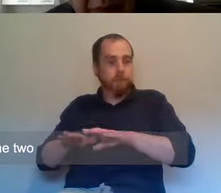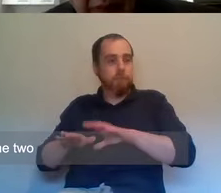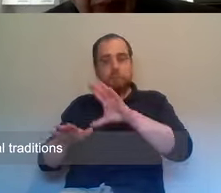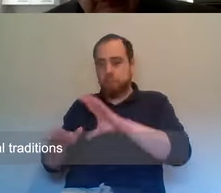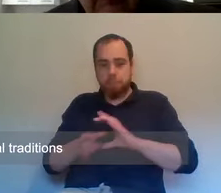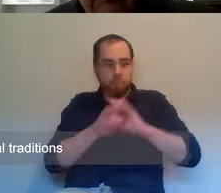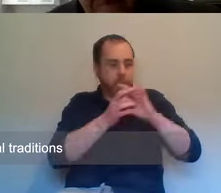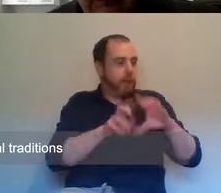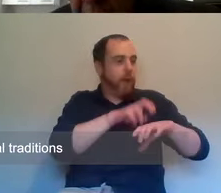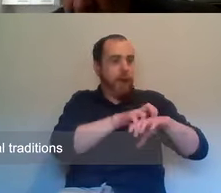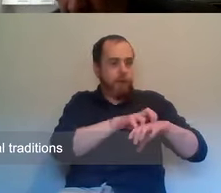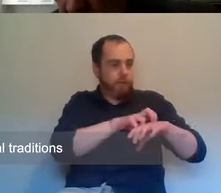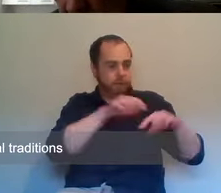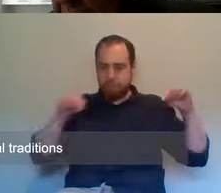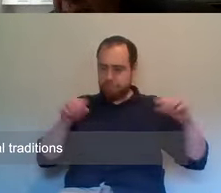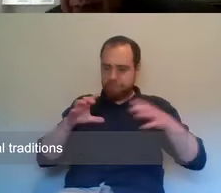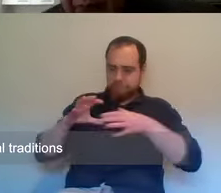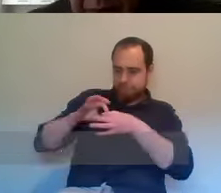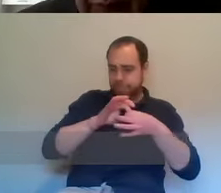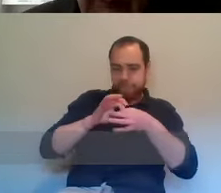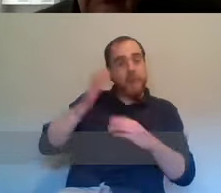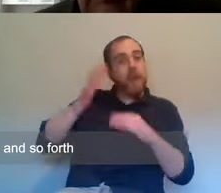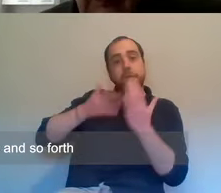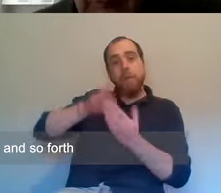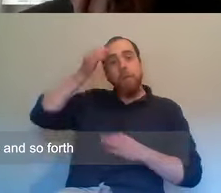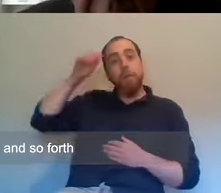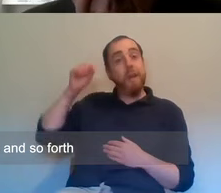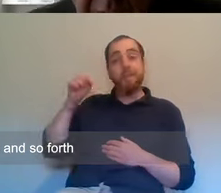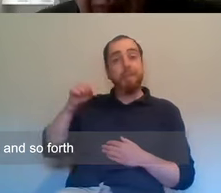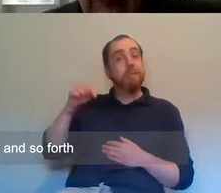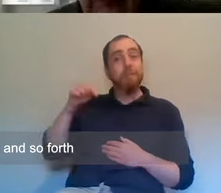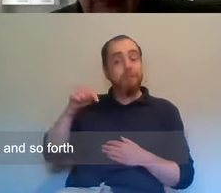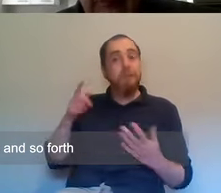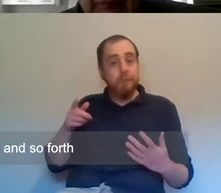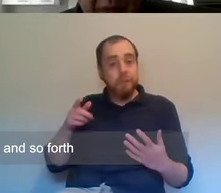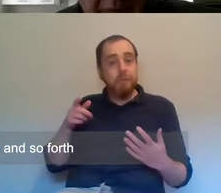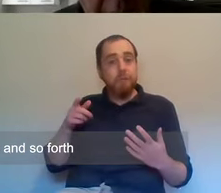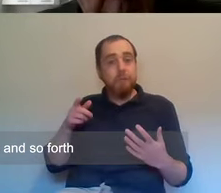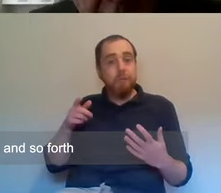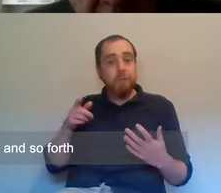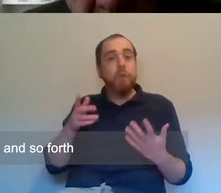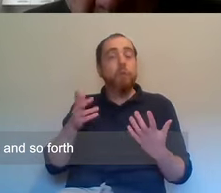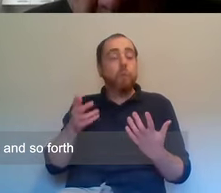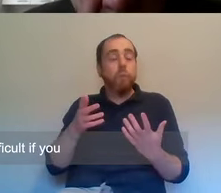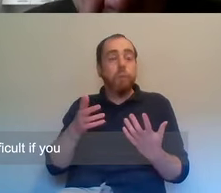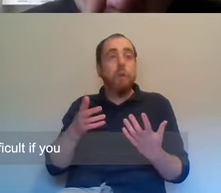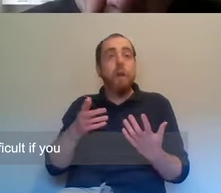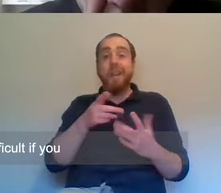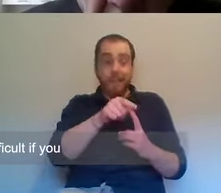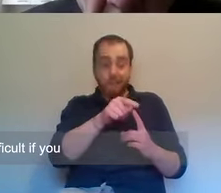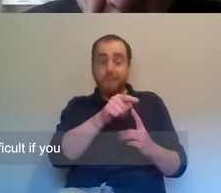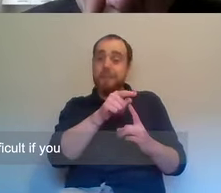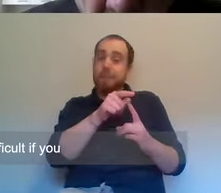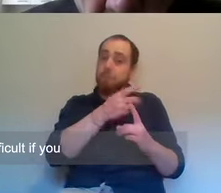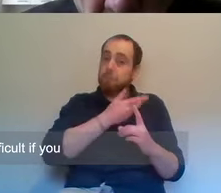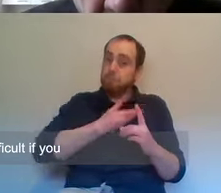and the political traditions that have grown up in both islands, um, and so forth. So, um, yeah,